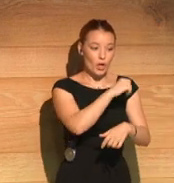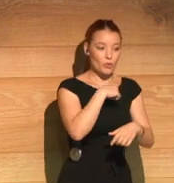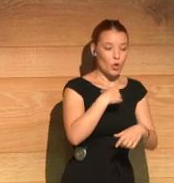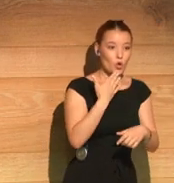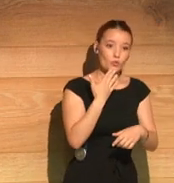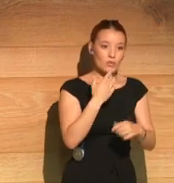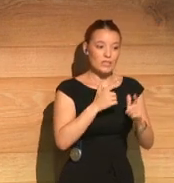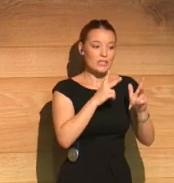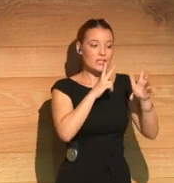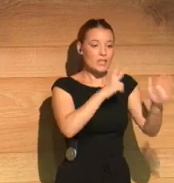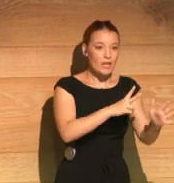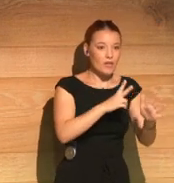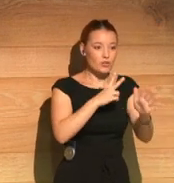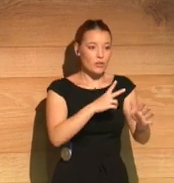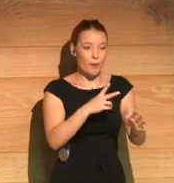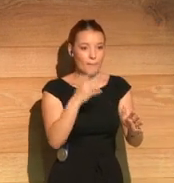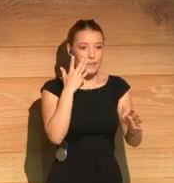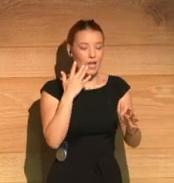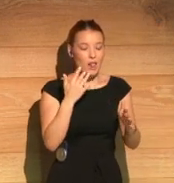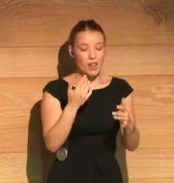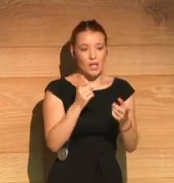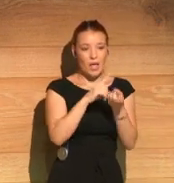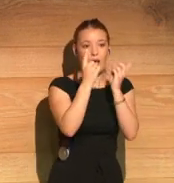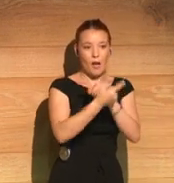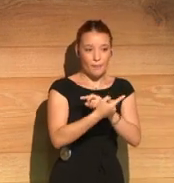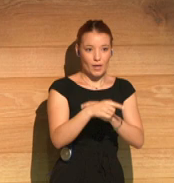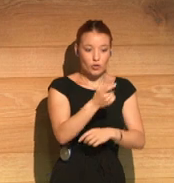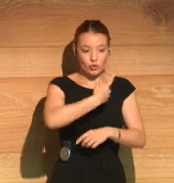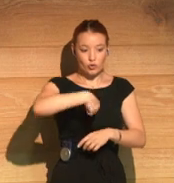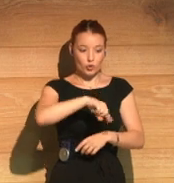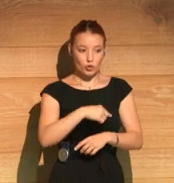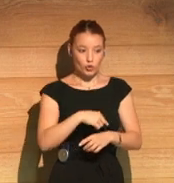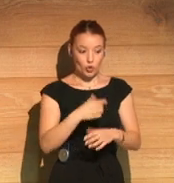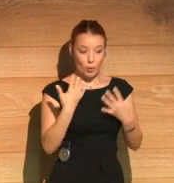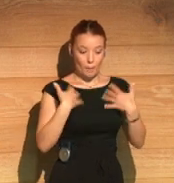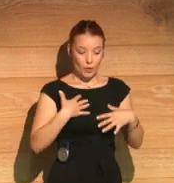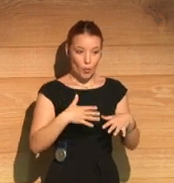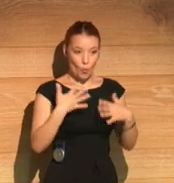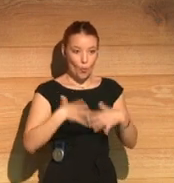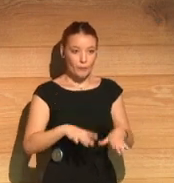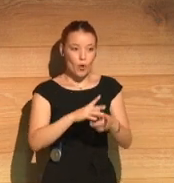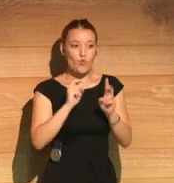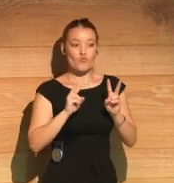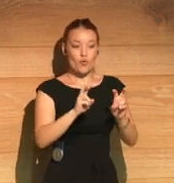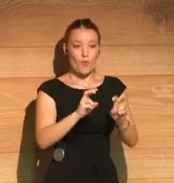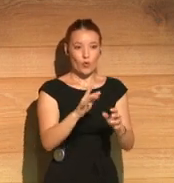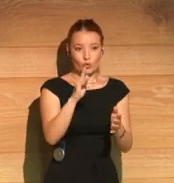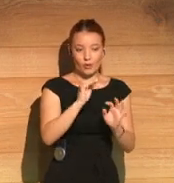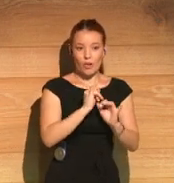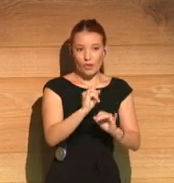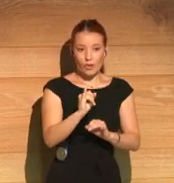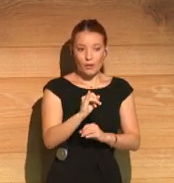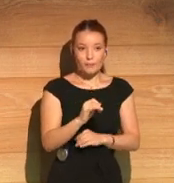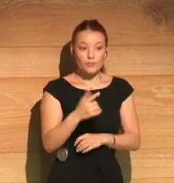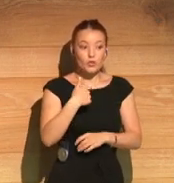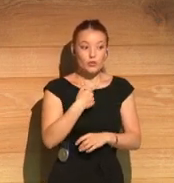body of skin. And and so I thought about it in that way, that in every seven years, Cyril would be